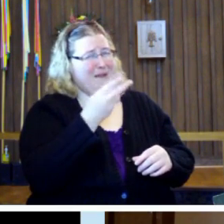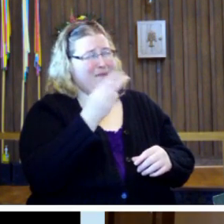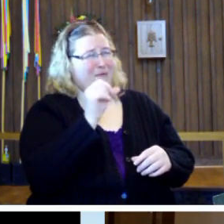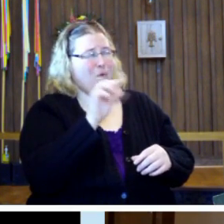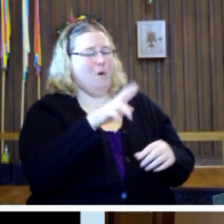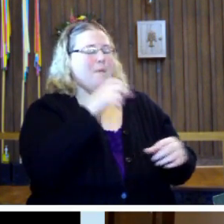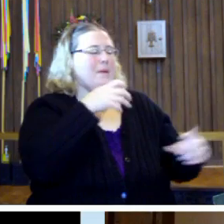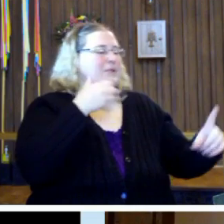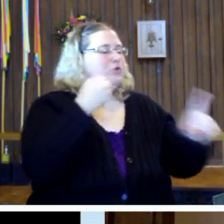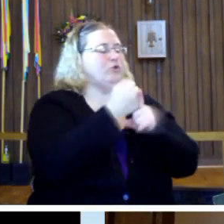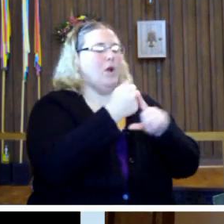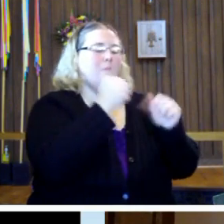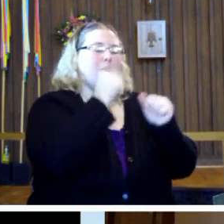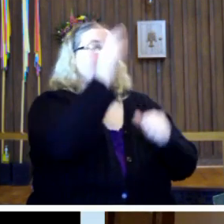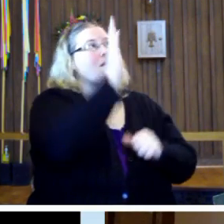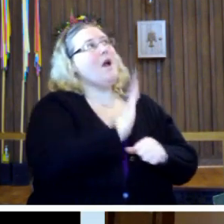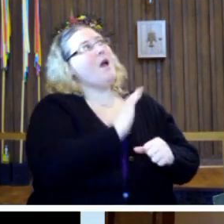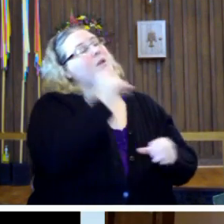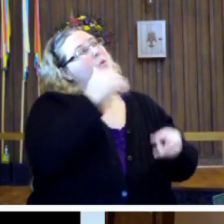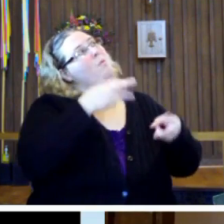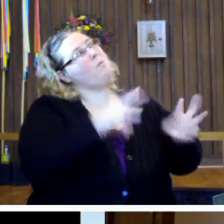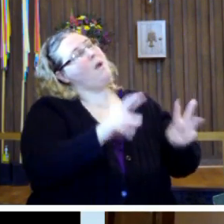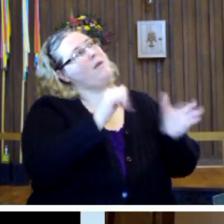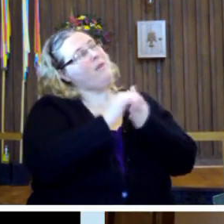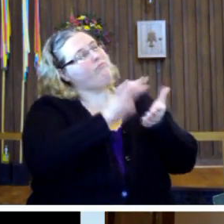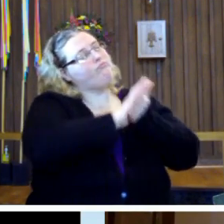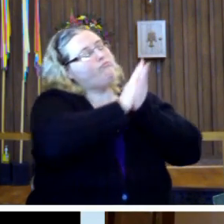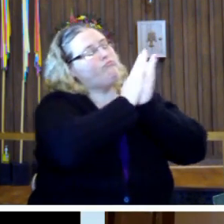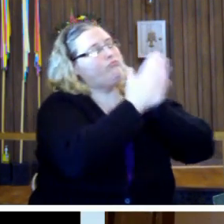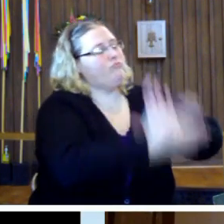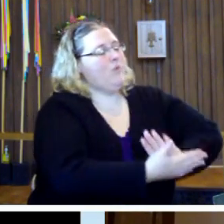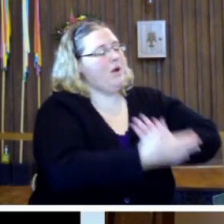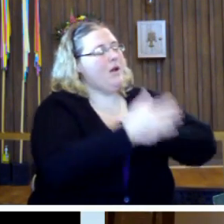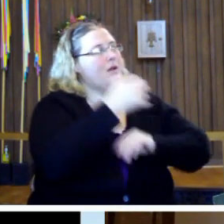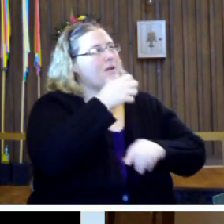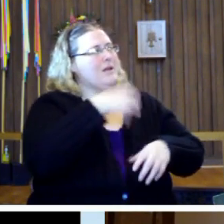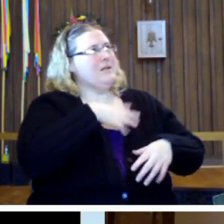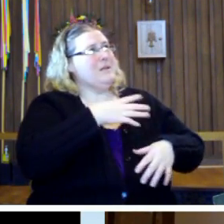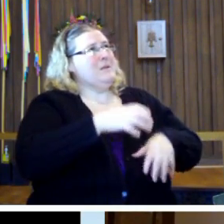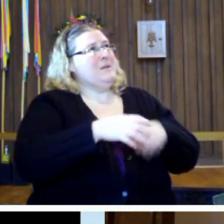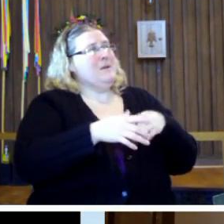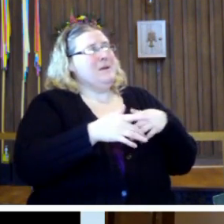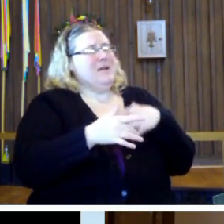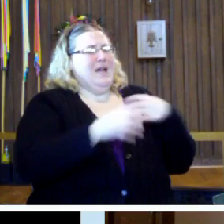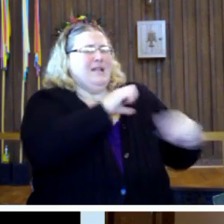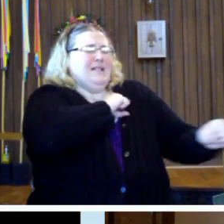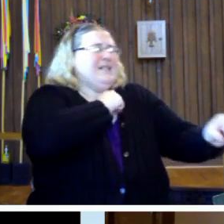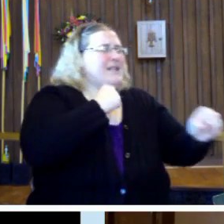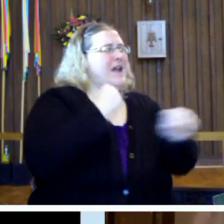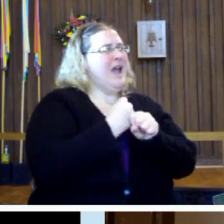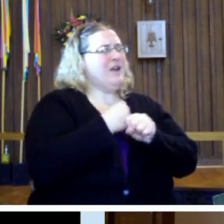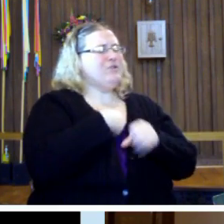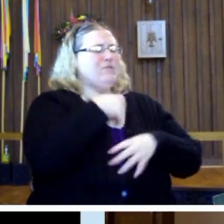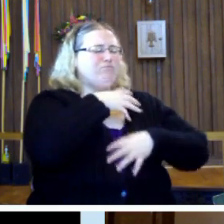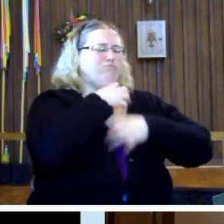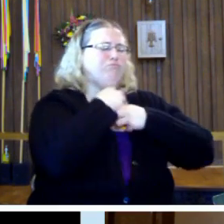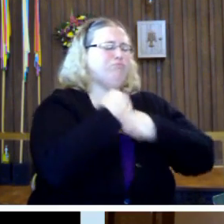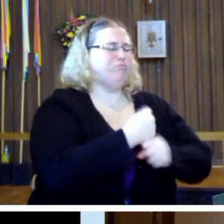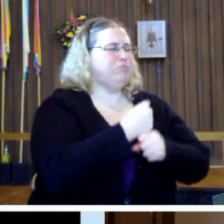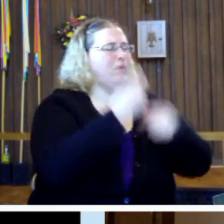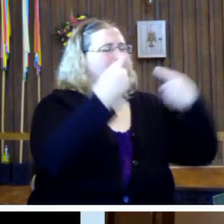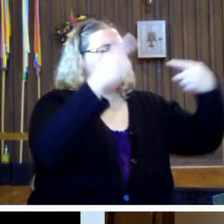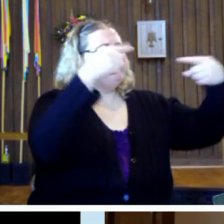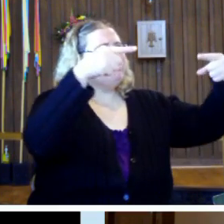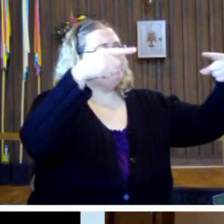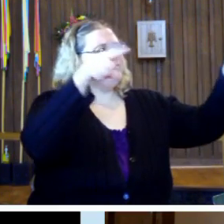by God in such a way that it creates this incredible sense of energy and then desire to go out